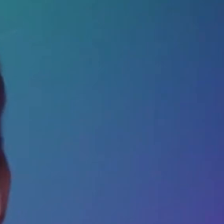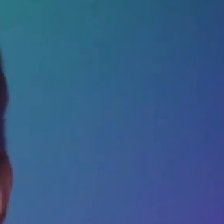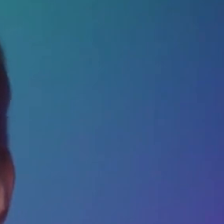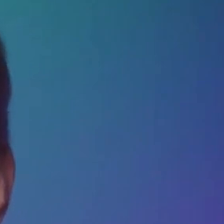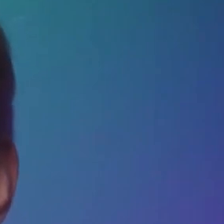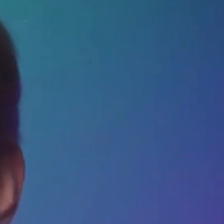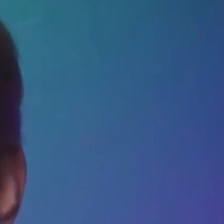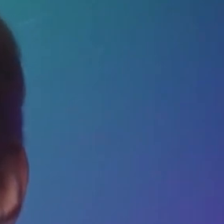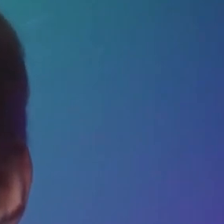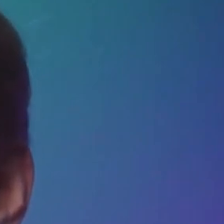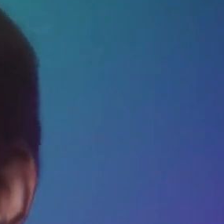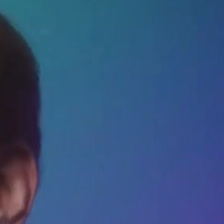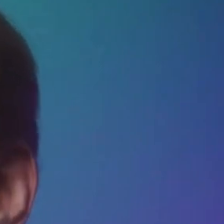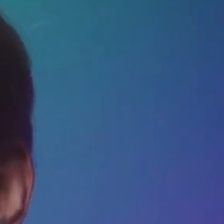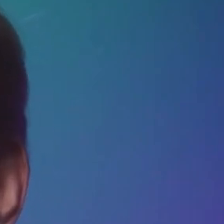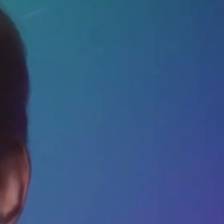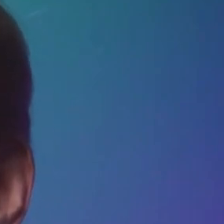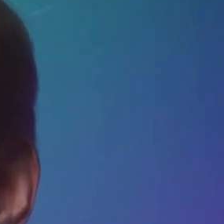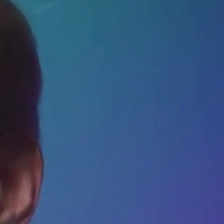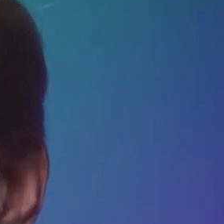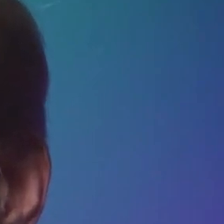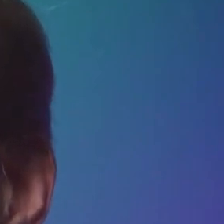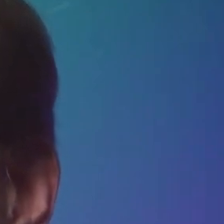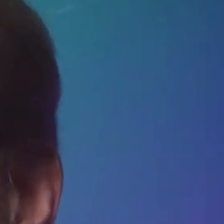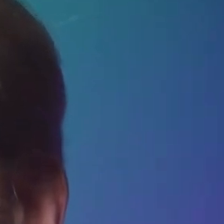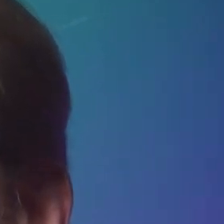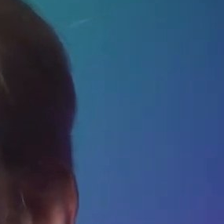But I'm back. And I'm dominating.